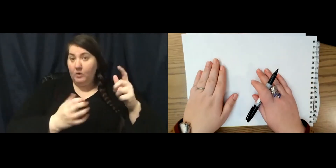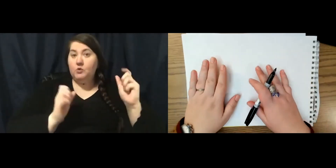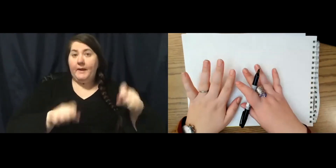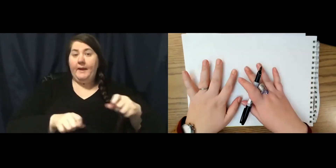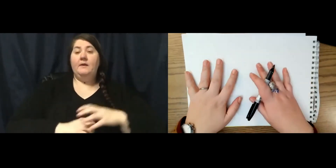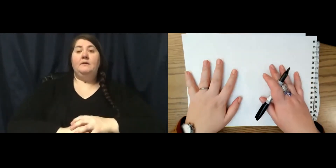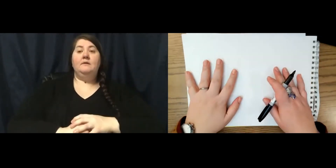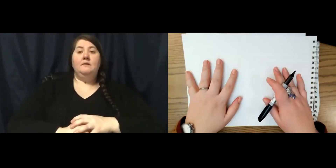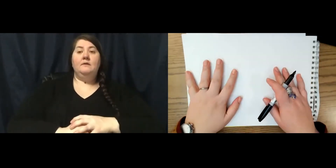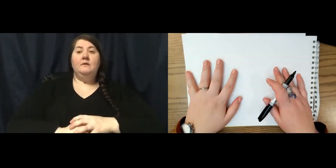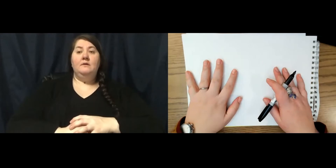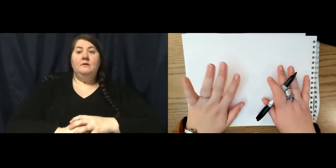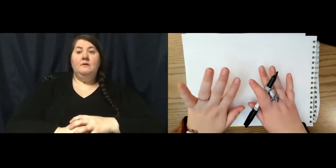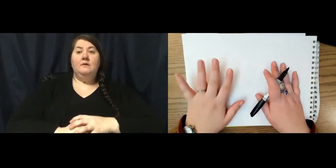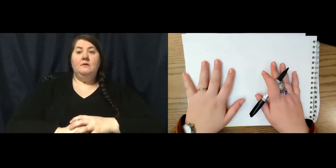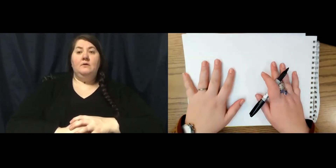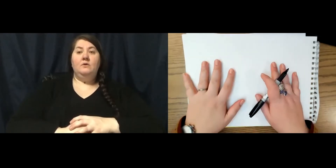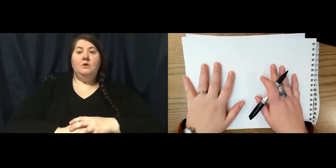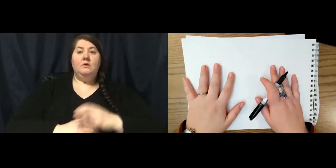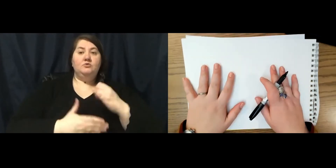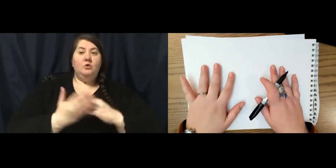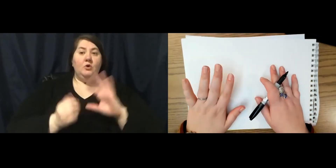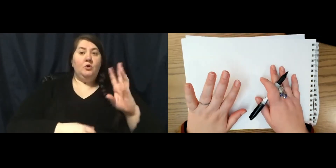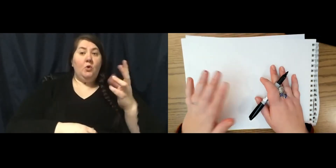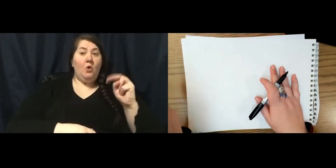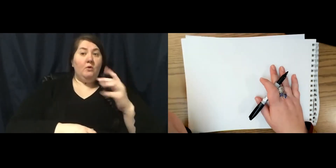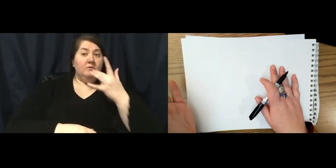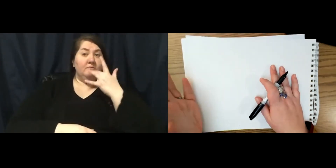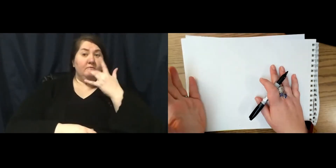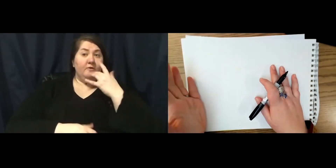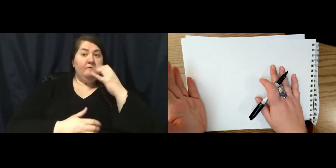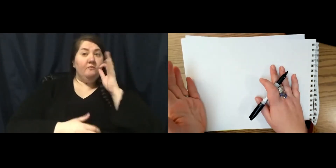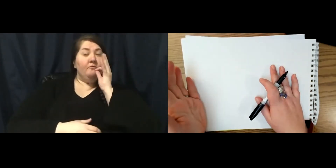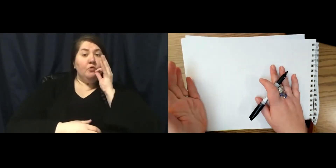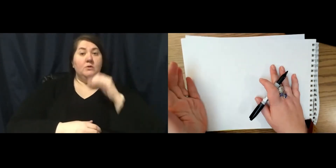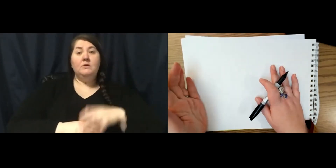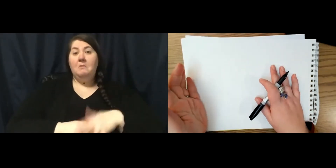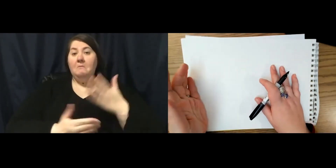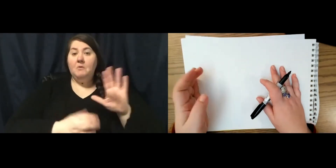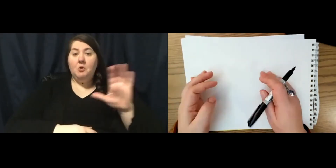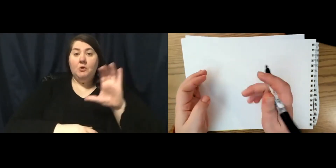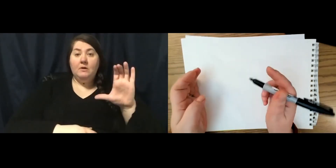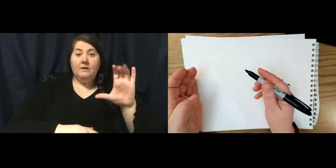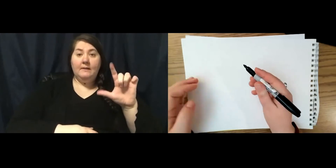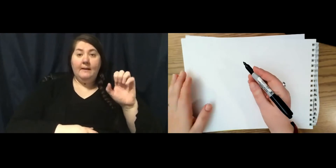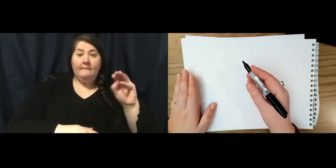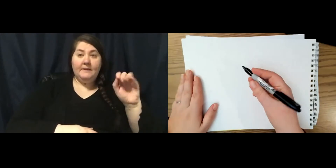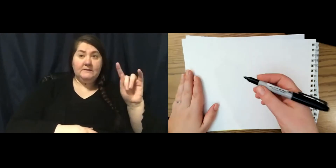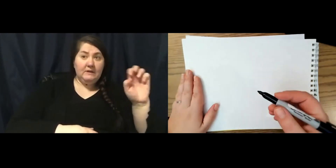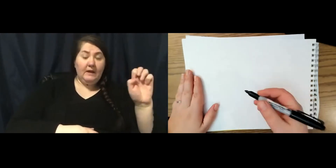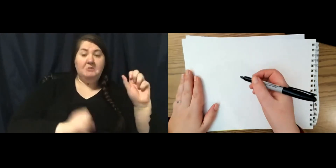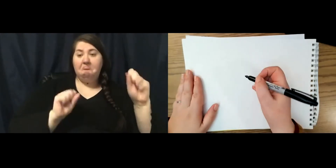If you wanted to draw your own favorite fruit, maybe your favorite is clementines like Sam, you could do that.